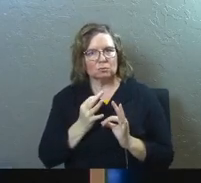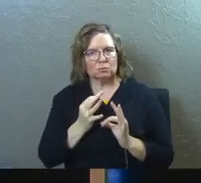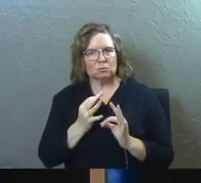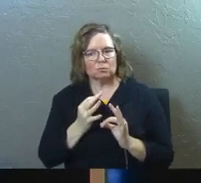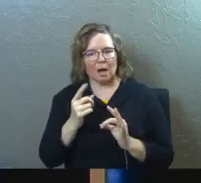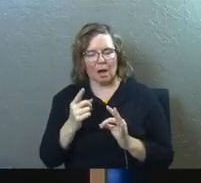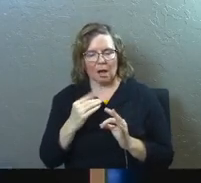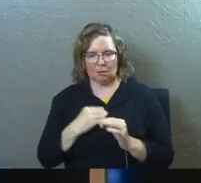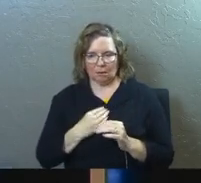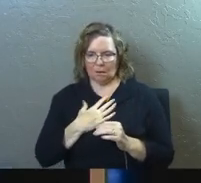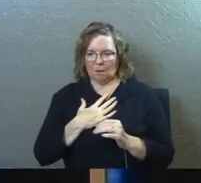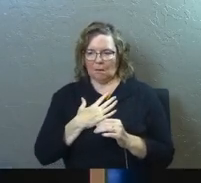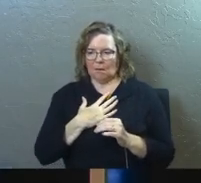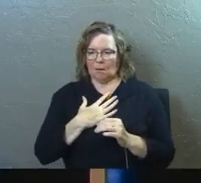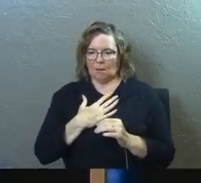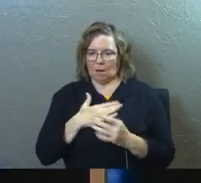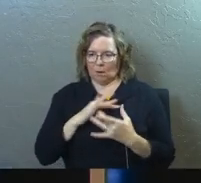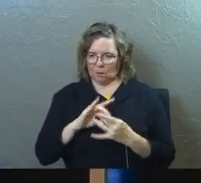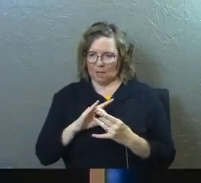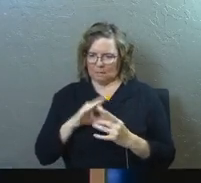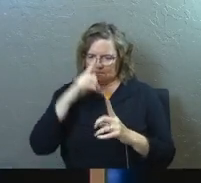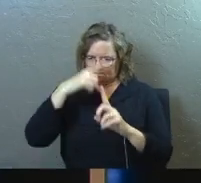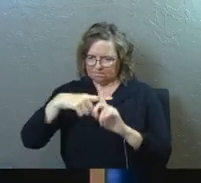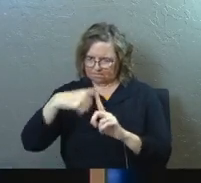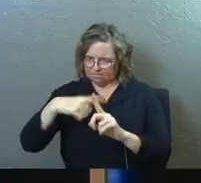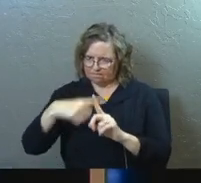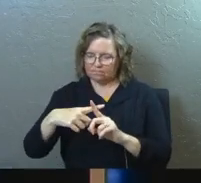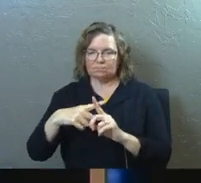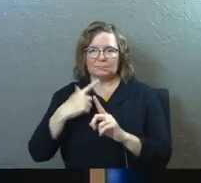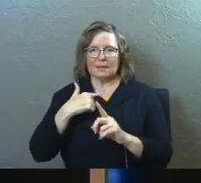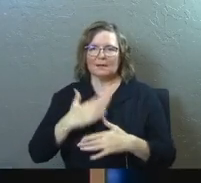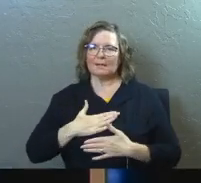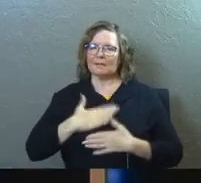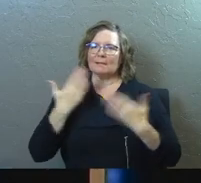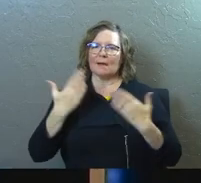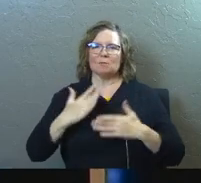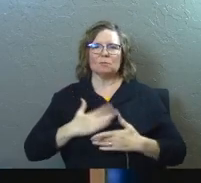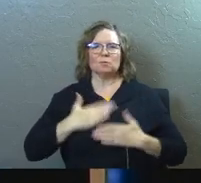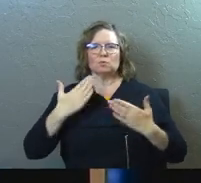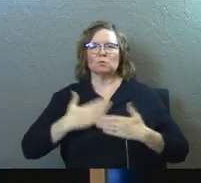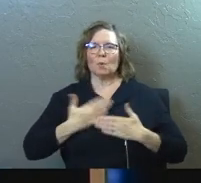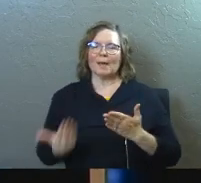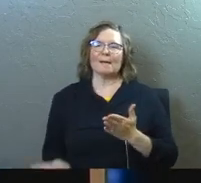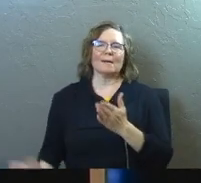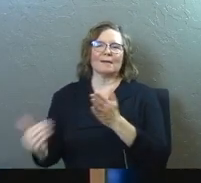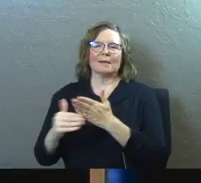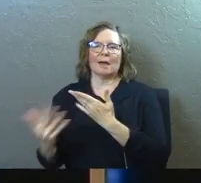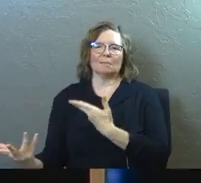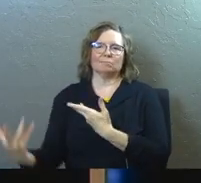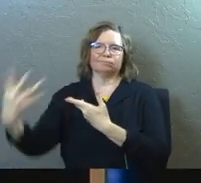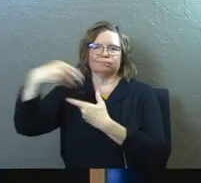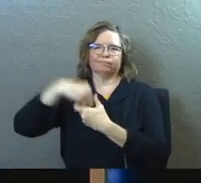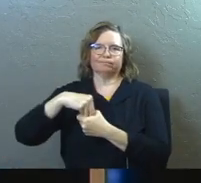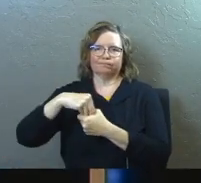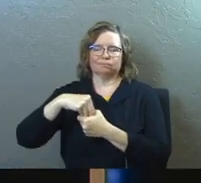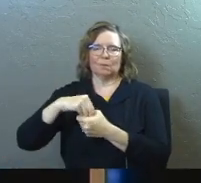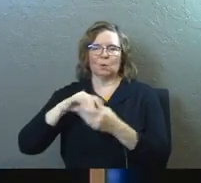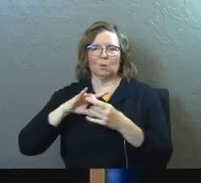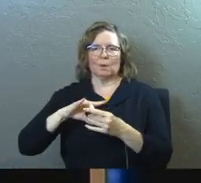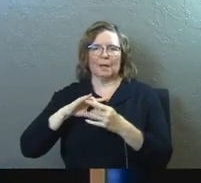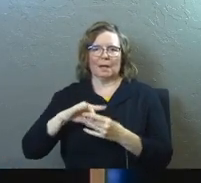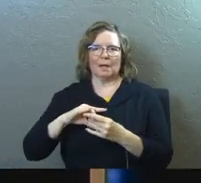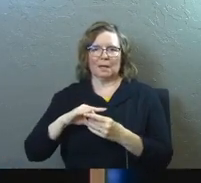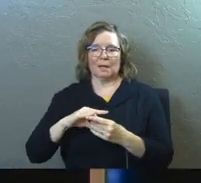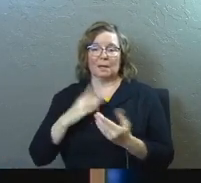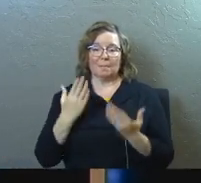that I'm going to brighten up about our relationship. I'm going to bring gladness and joy again into our relationship